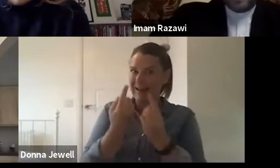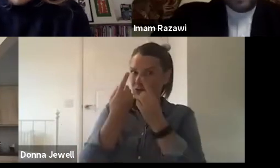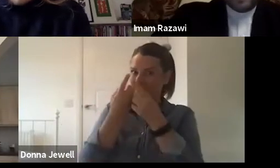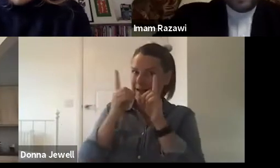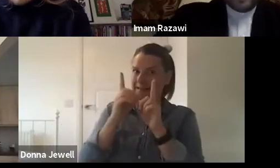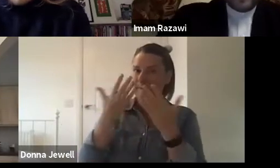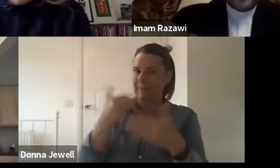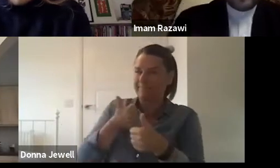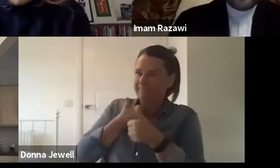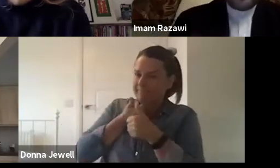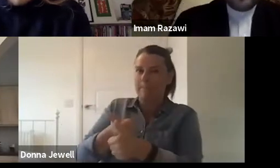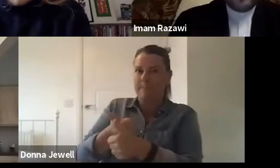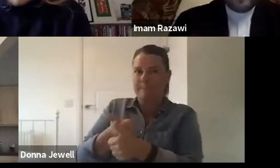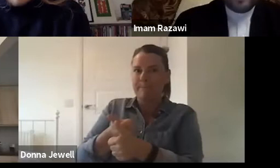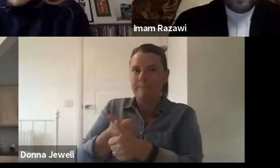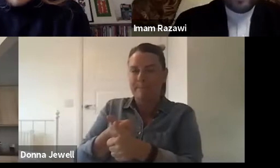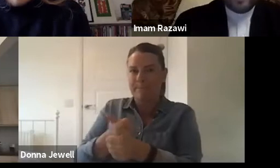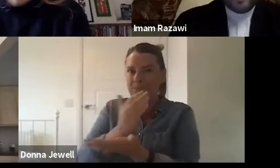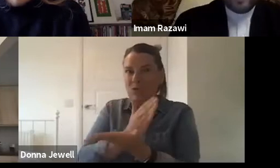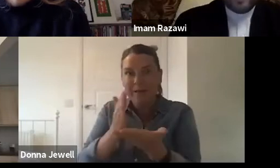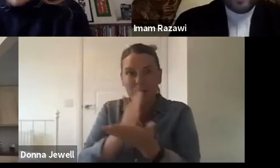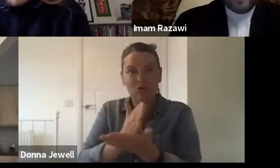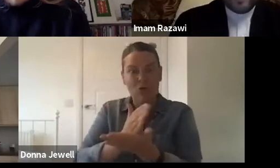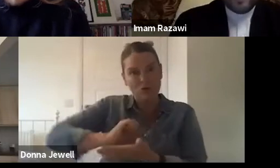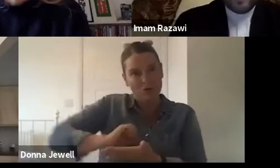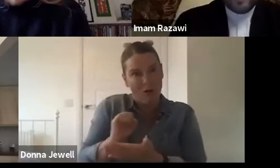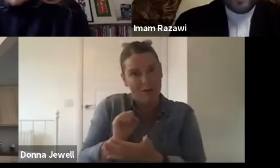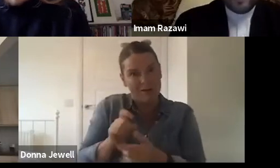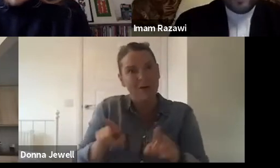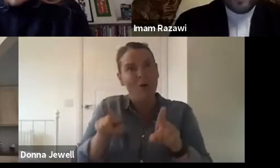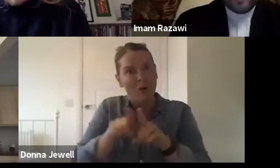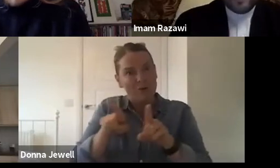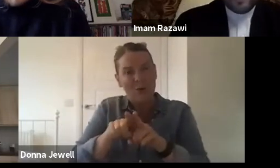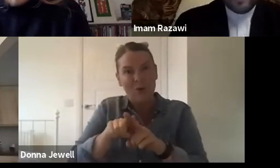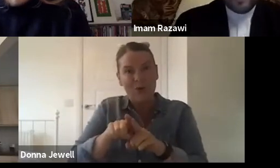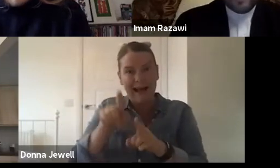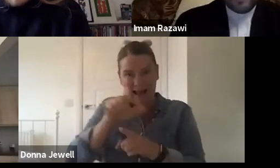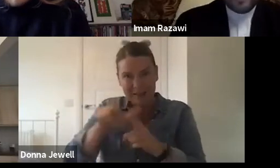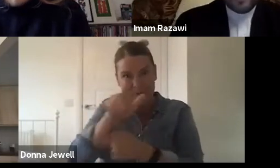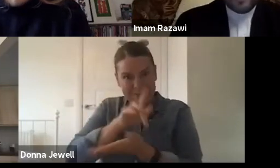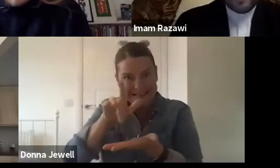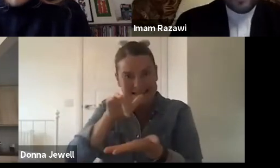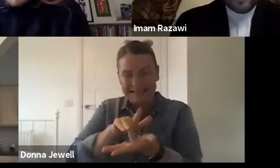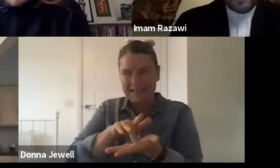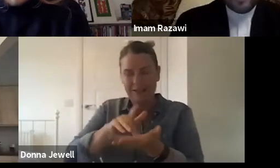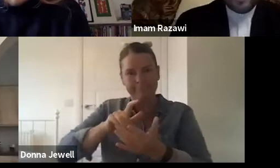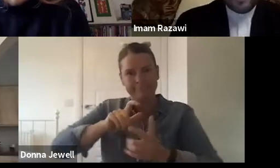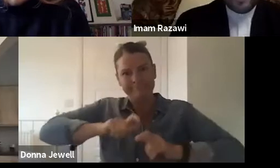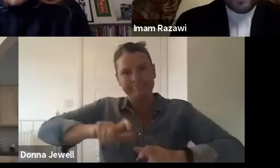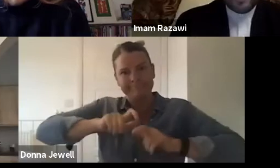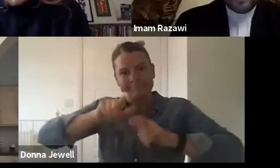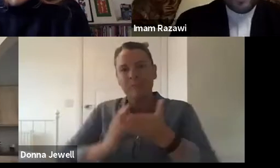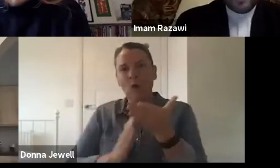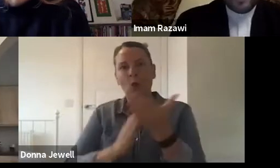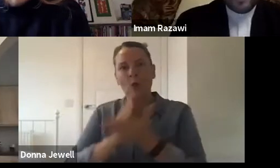how the country and the city are coping with the pandemic. But I think there's also, because of the